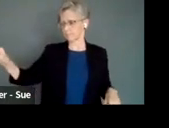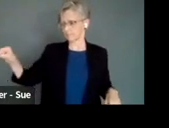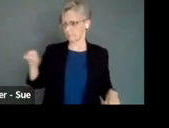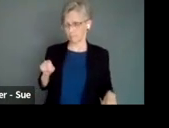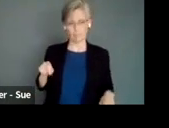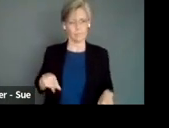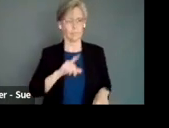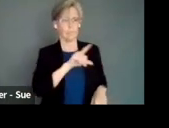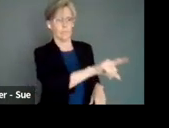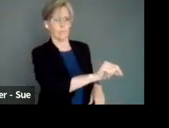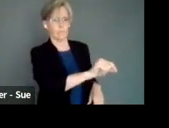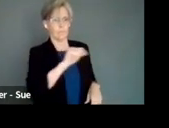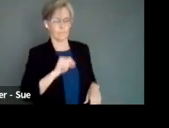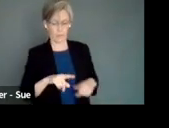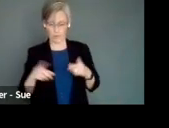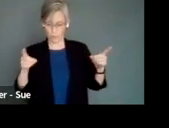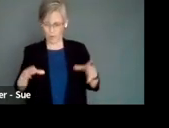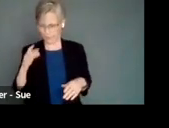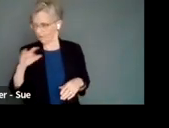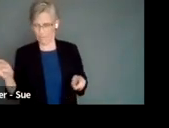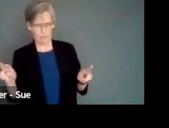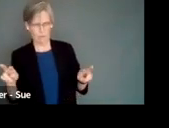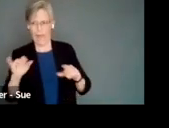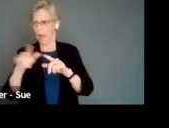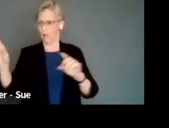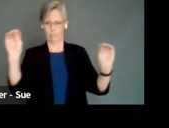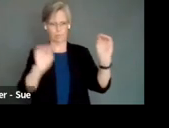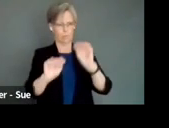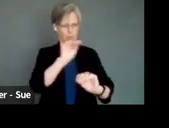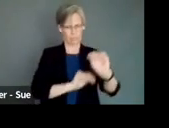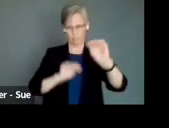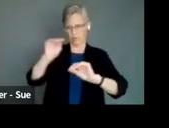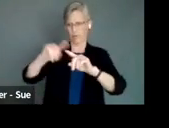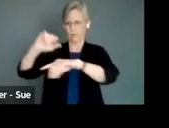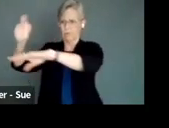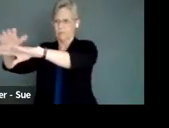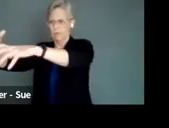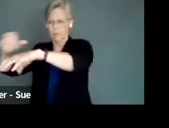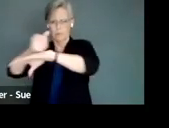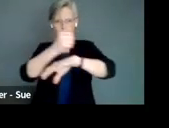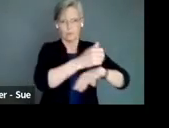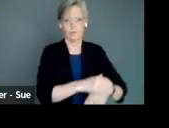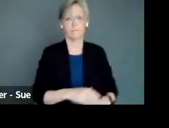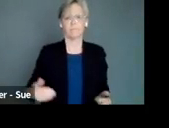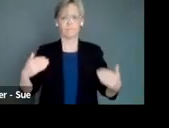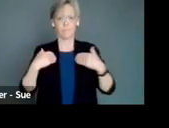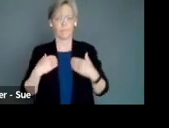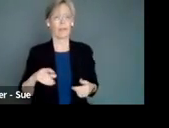directing, you might need to be learning how to integrate all of these things into your blocking. These things called gate belts for people who have